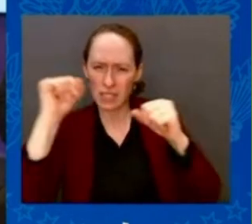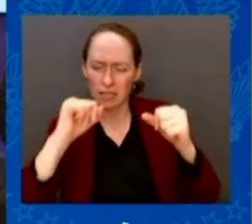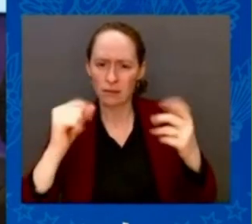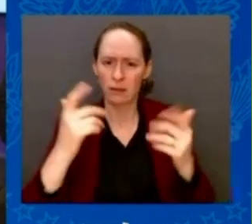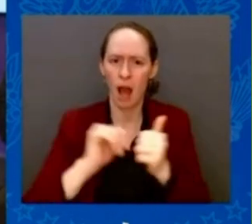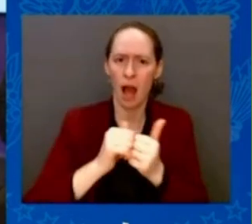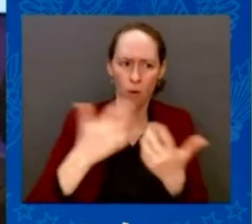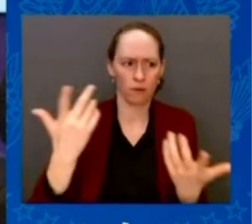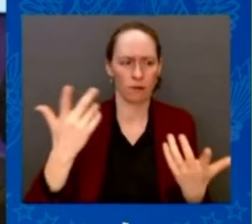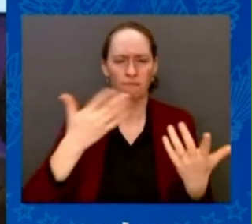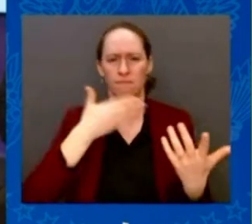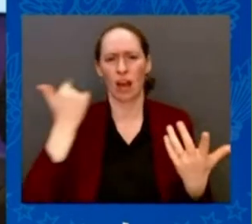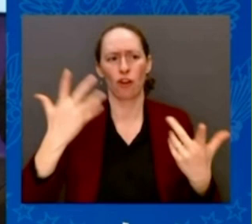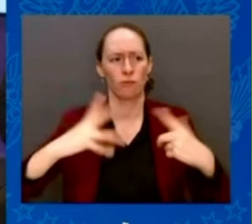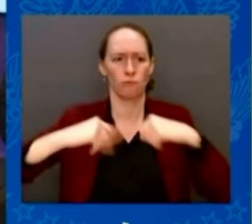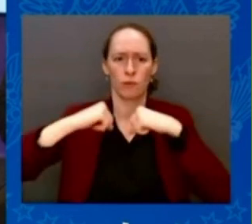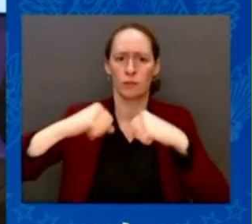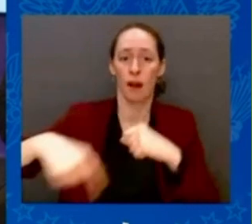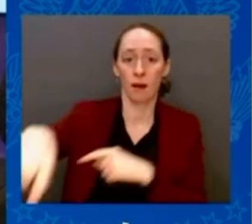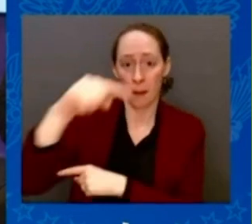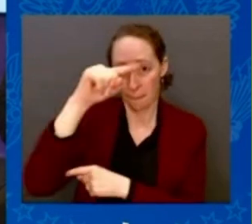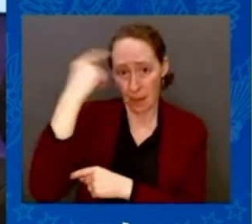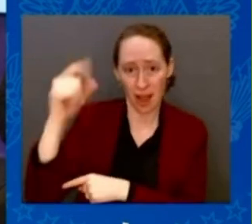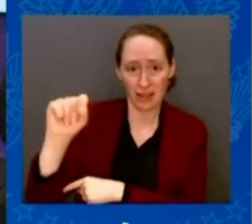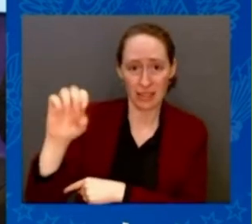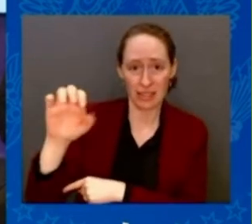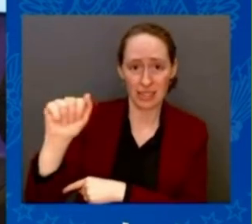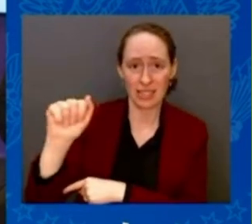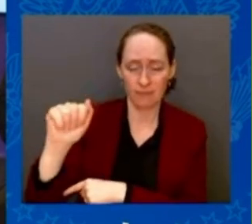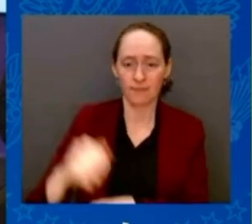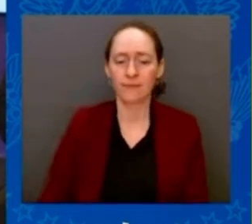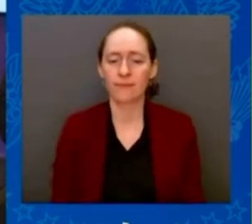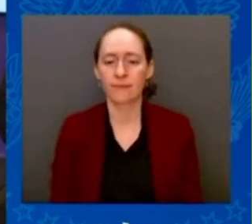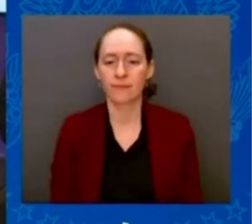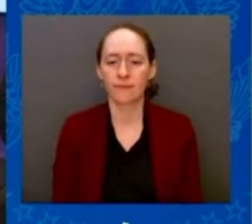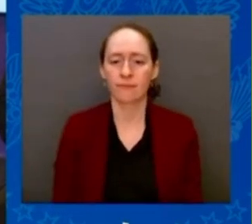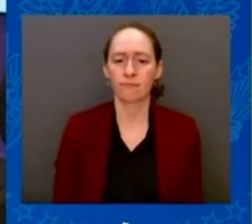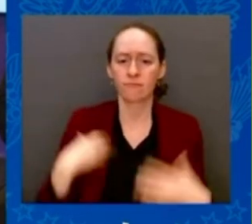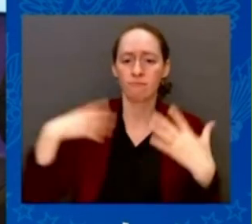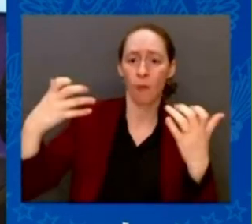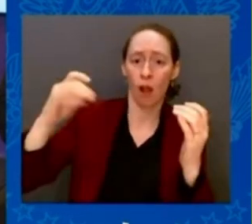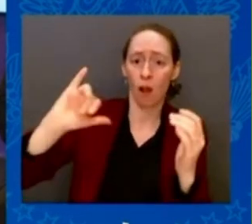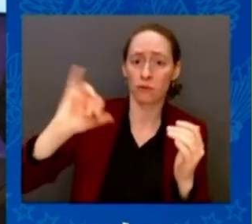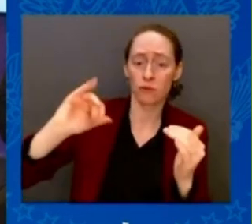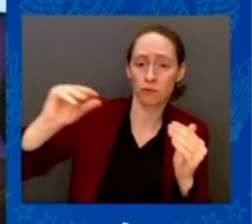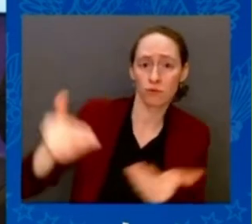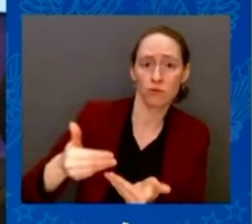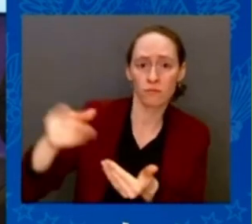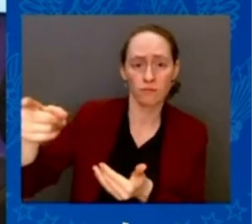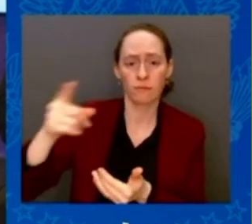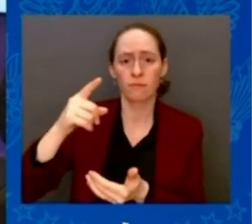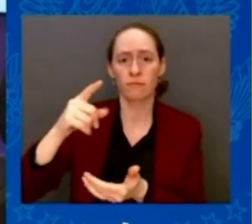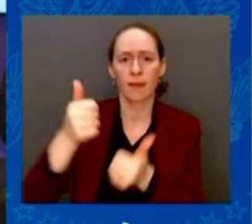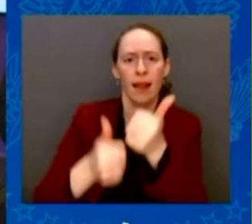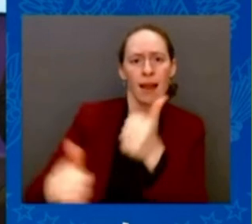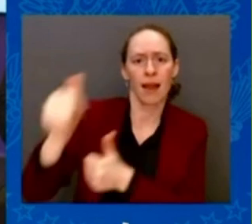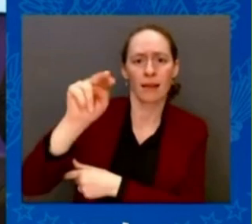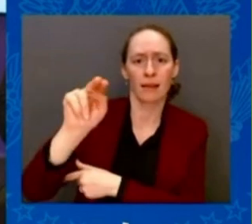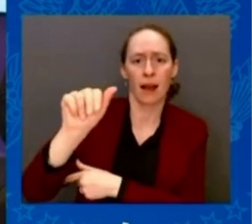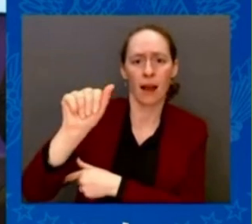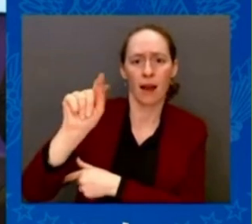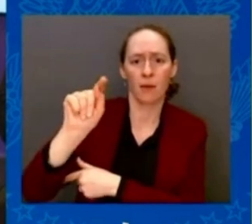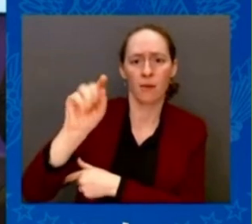Jens Stoltenberg for timely and open coordination. Almost one year ago, Russia